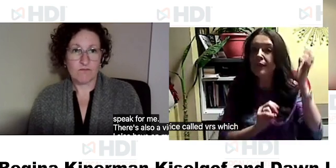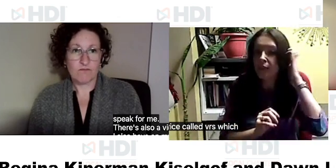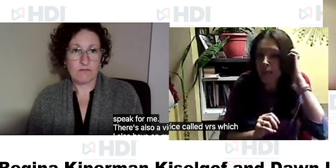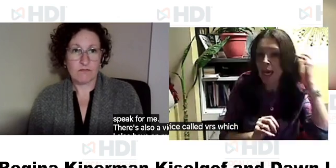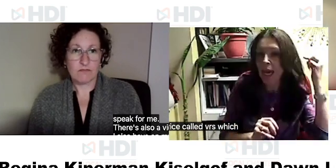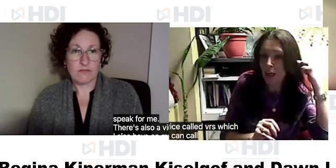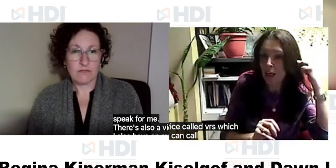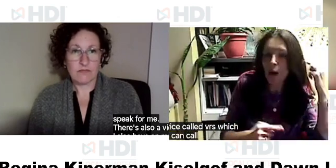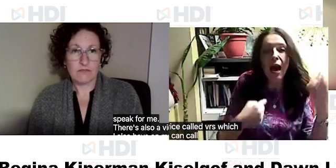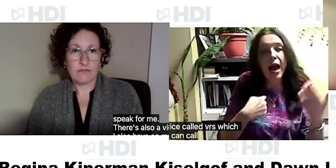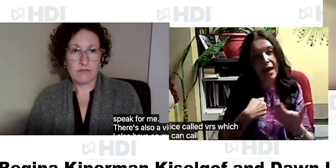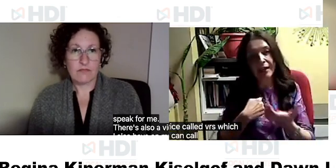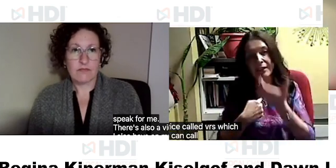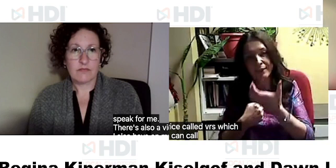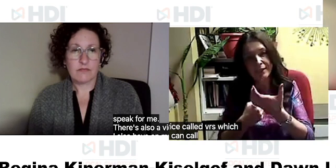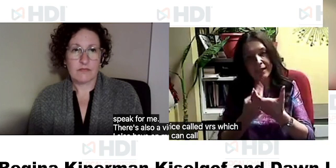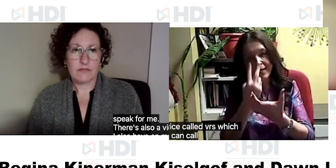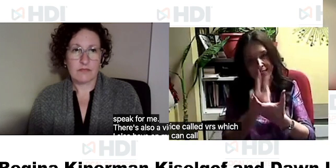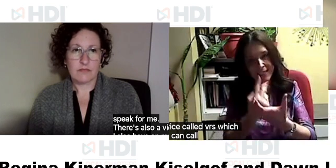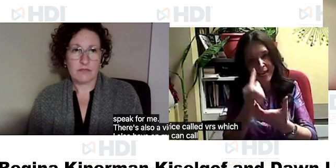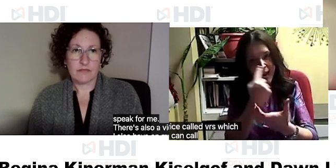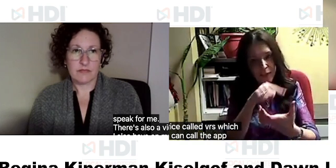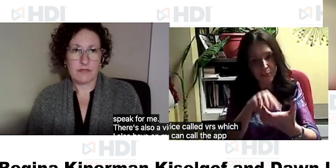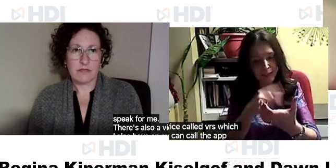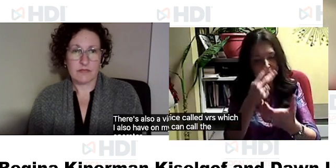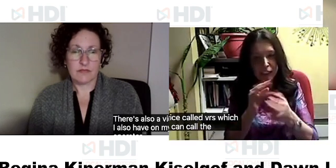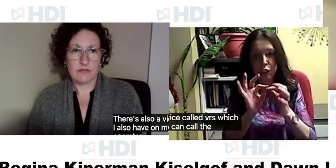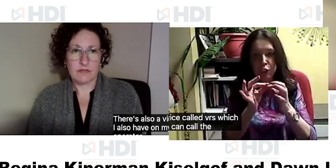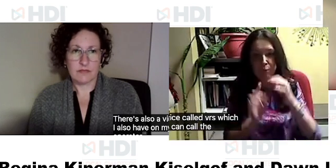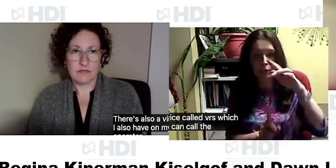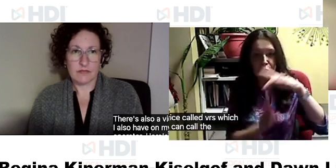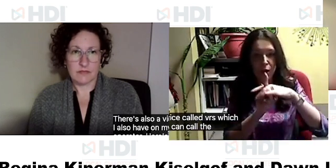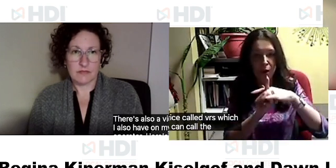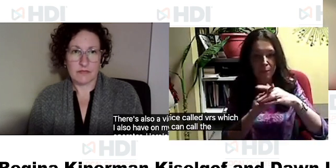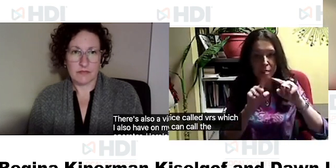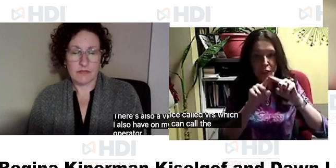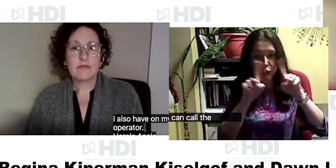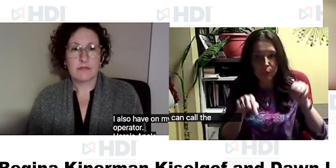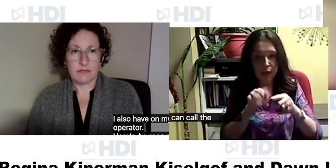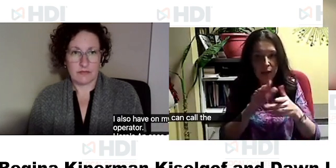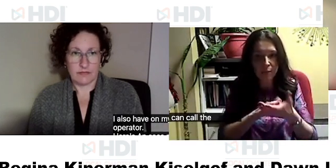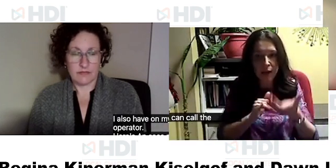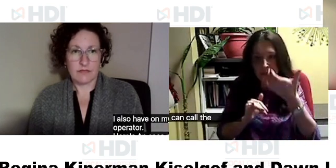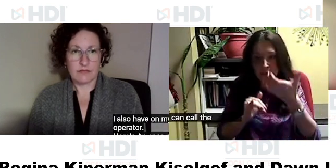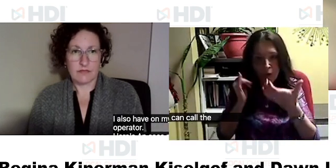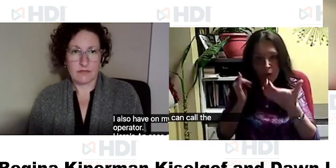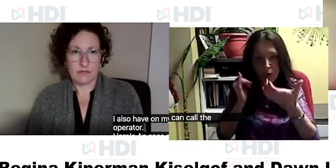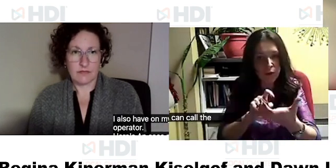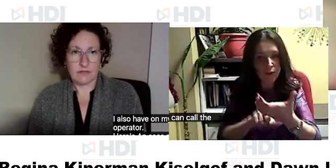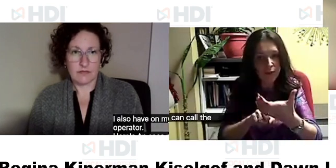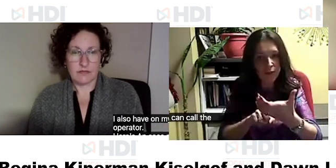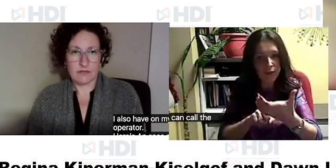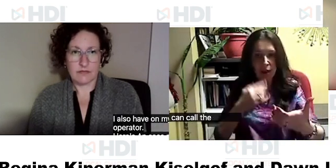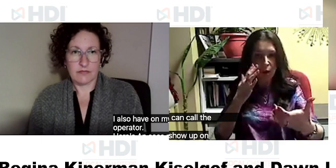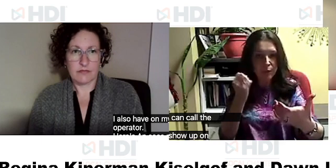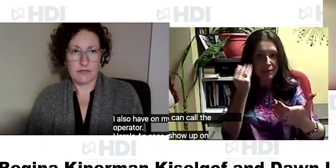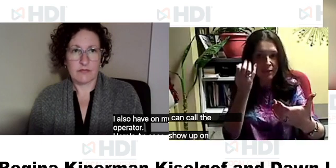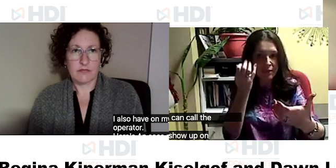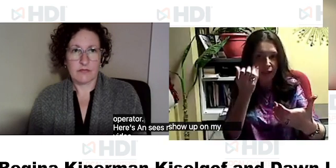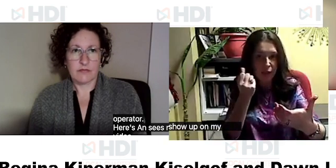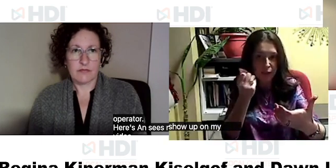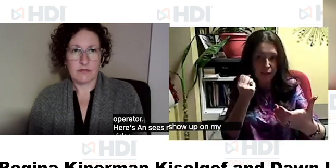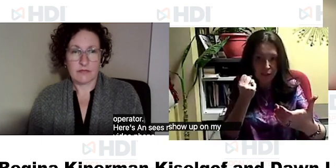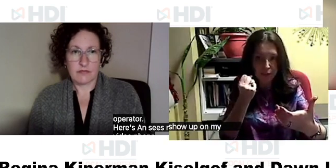i can call um the operator hears and sees me and then i show up on my video